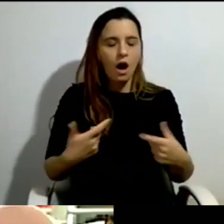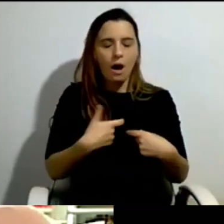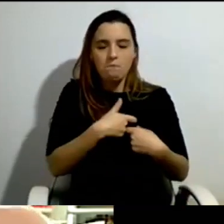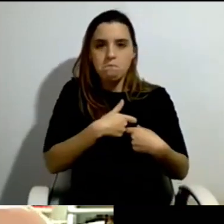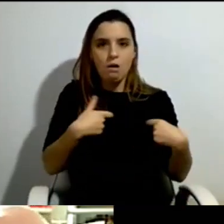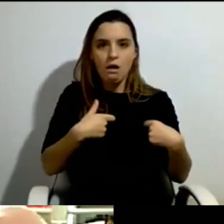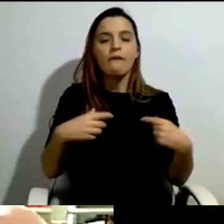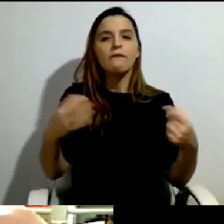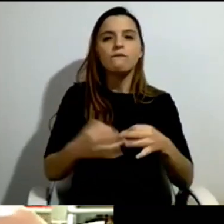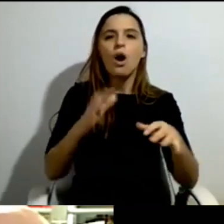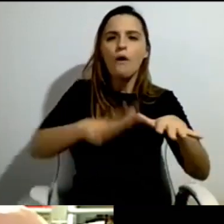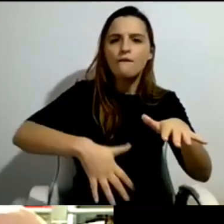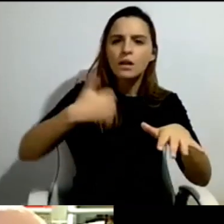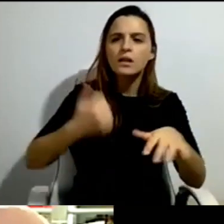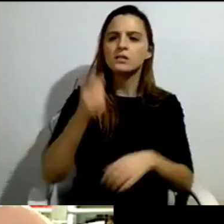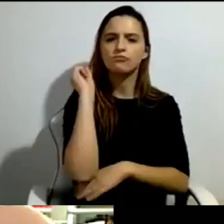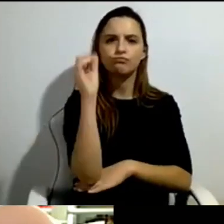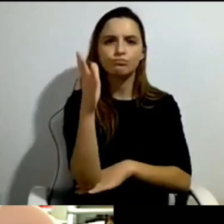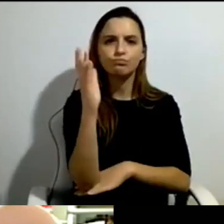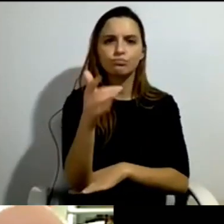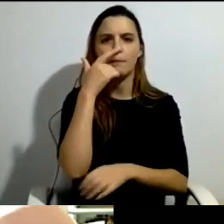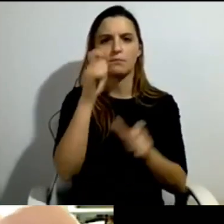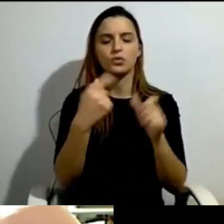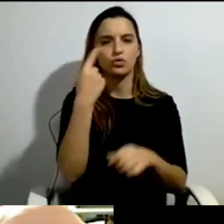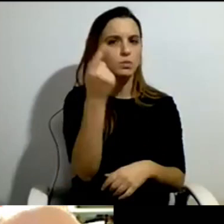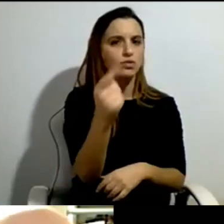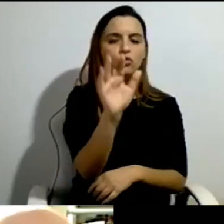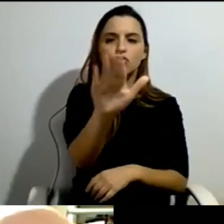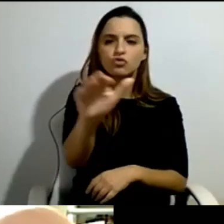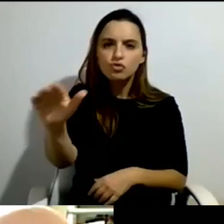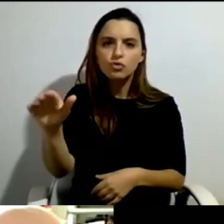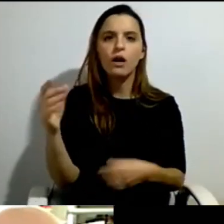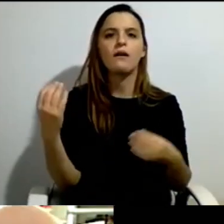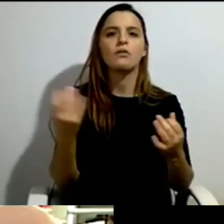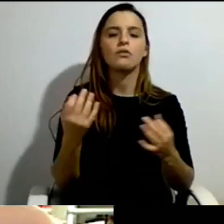health care financing of the different big parties.